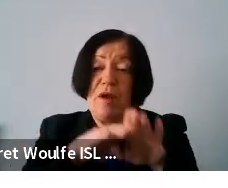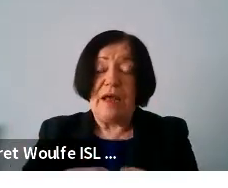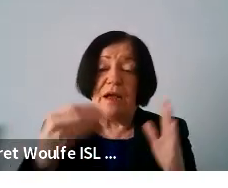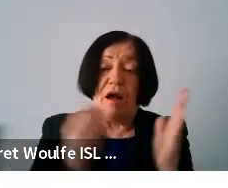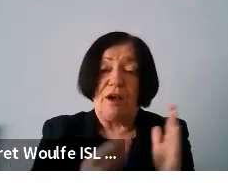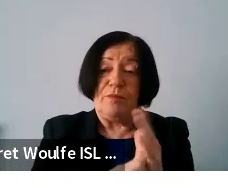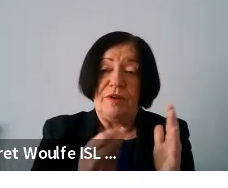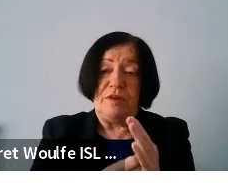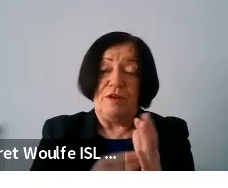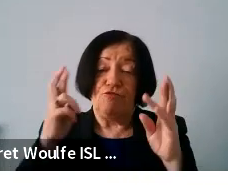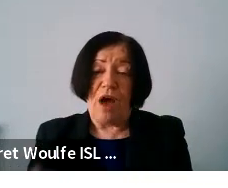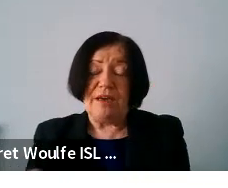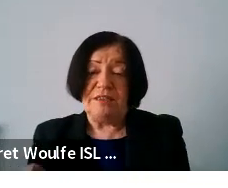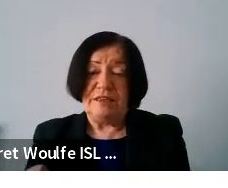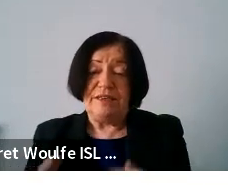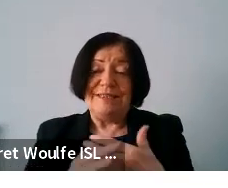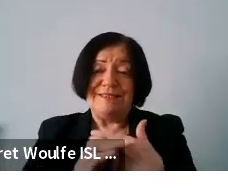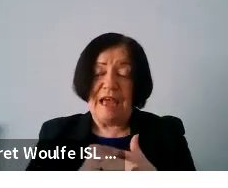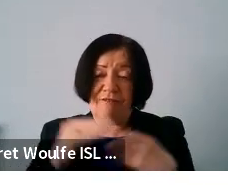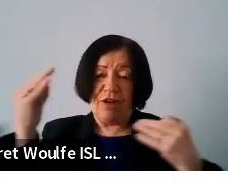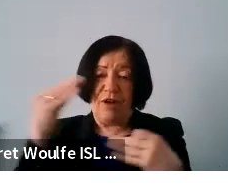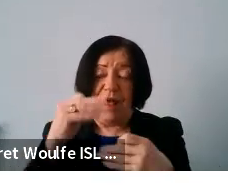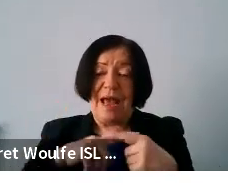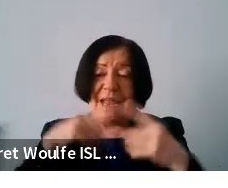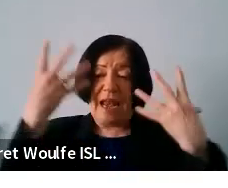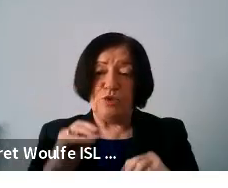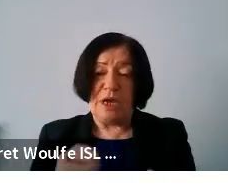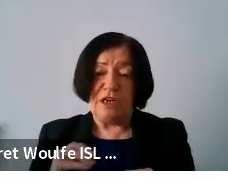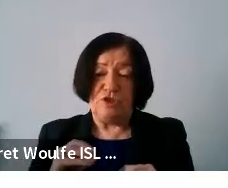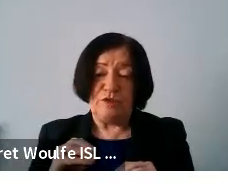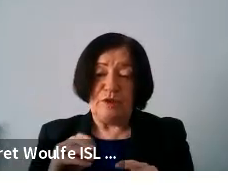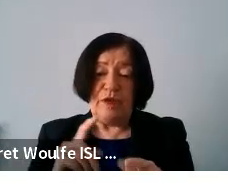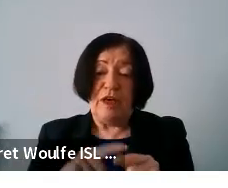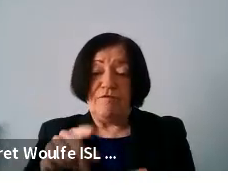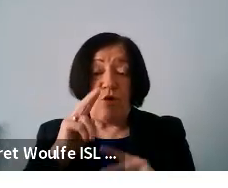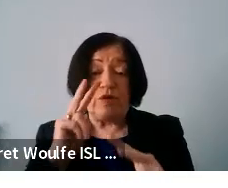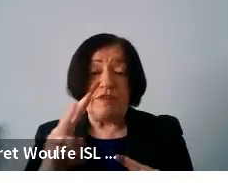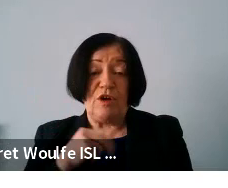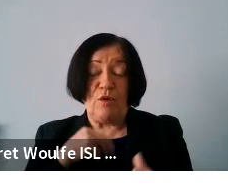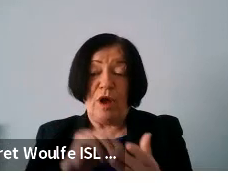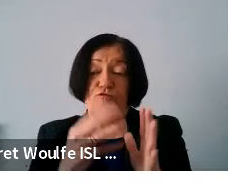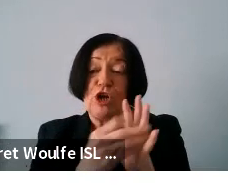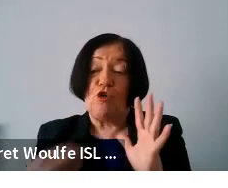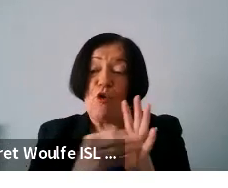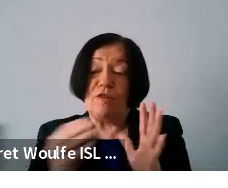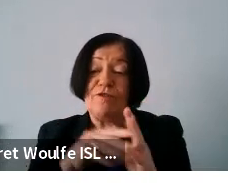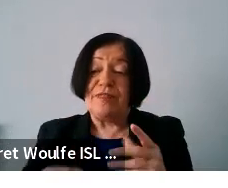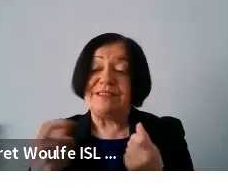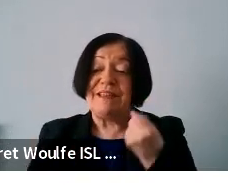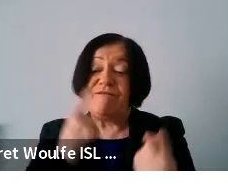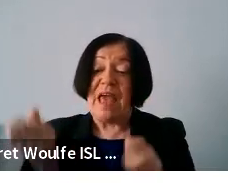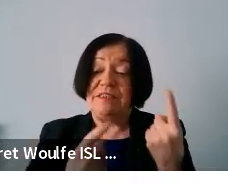rights safeguards and education and as you have seen we are recording this event